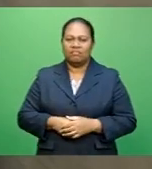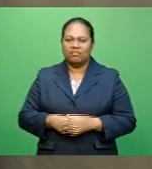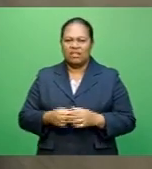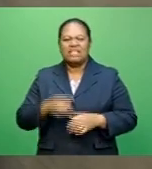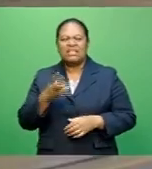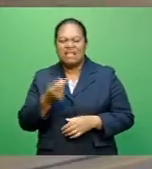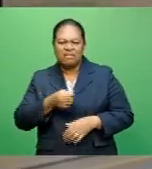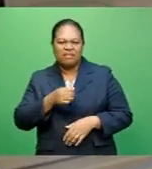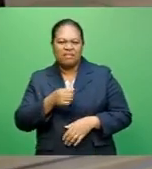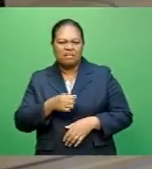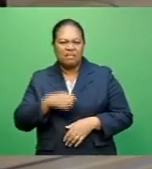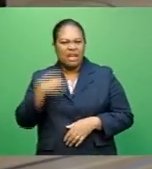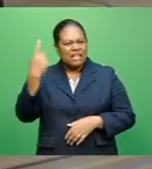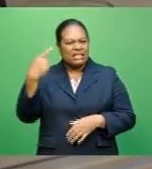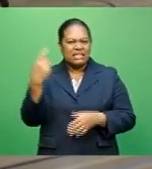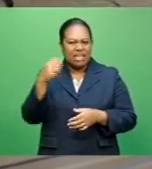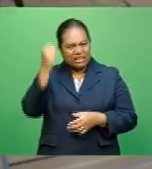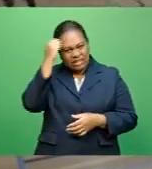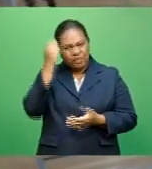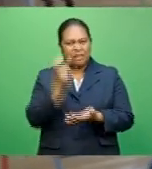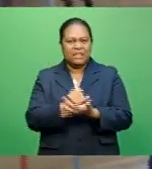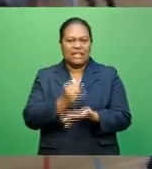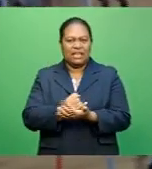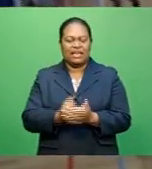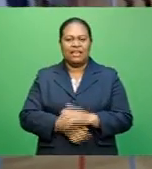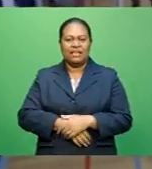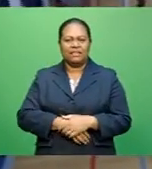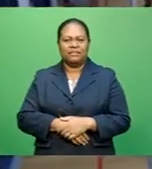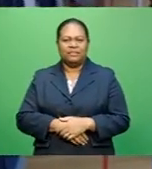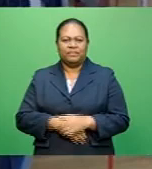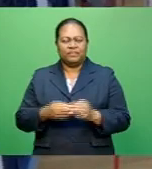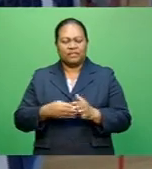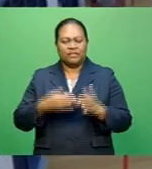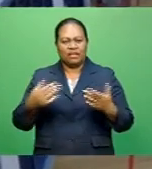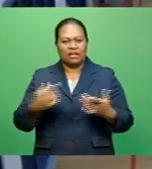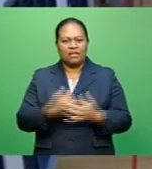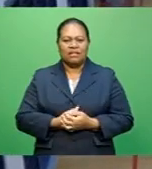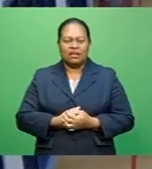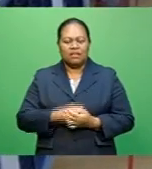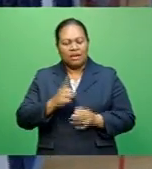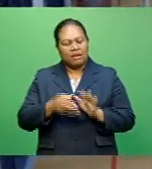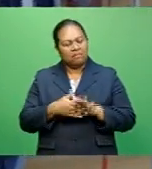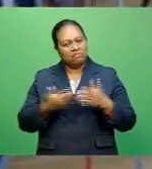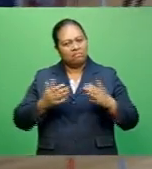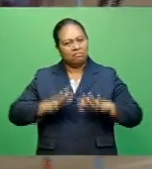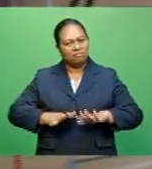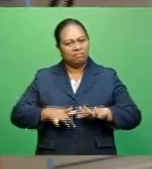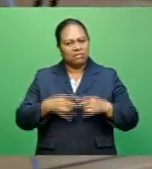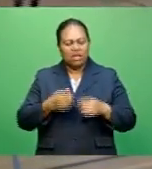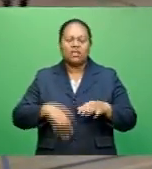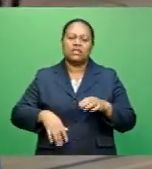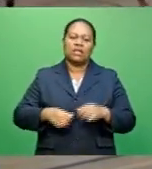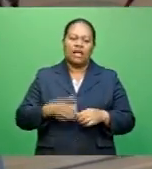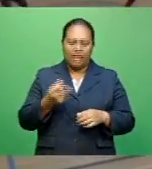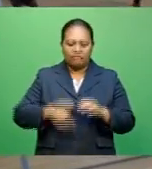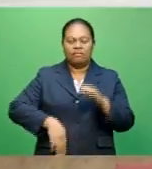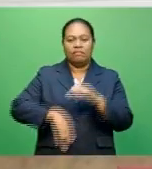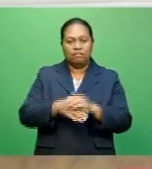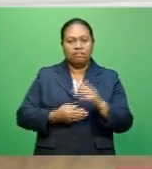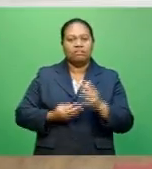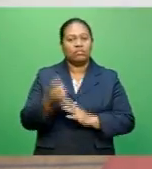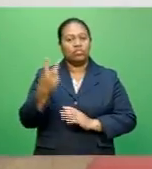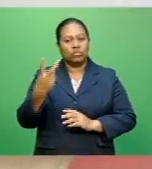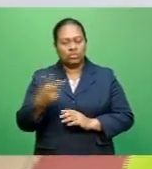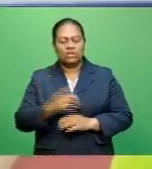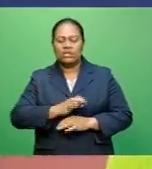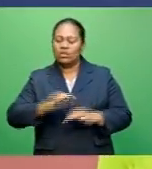mistake that Navo scored in the first five minutes. Then we struggled back and settled down. And scored another two. And it was not enough for